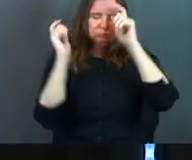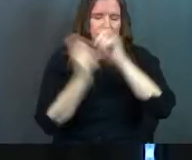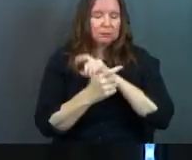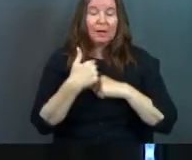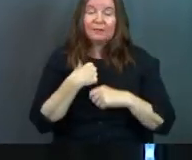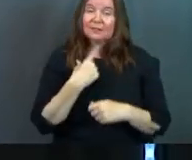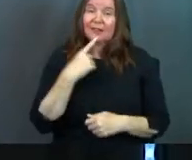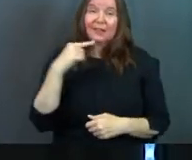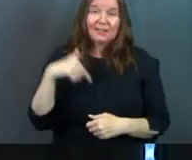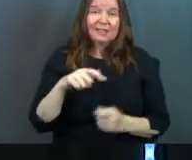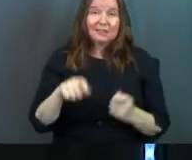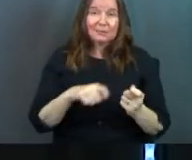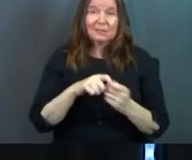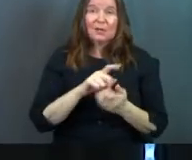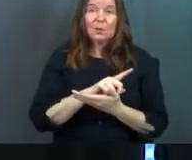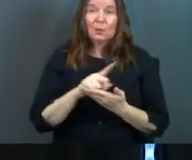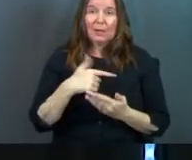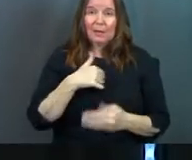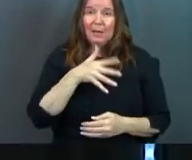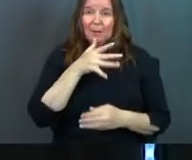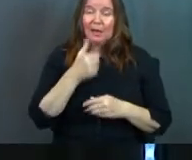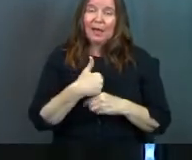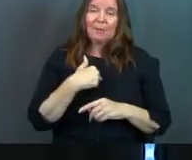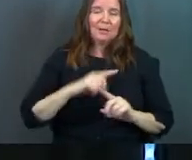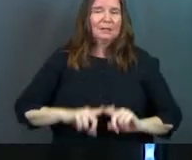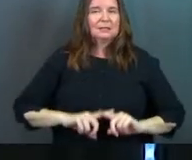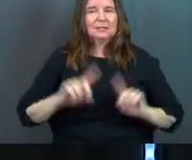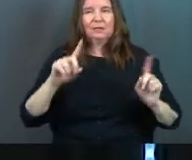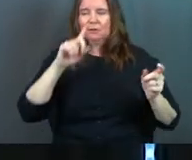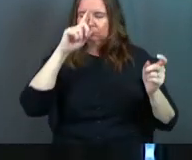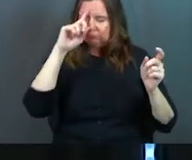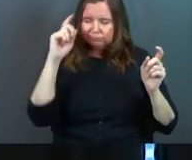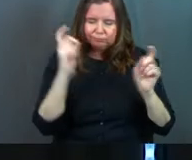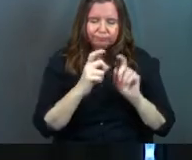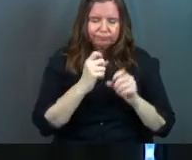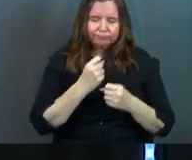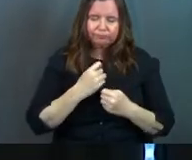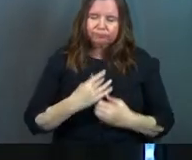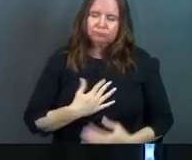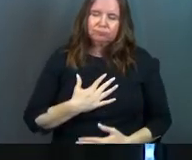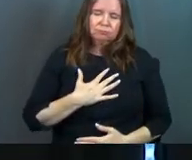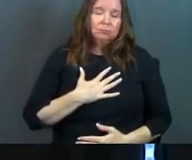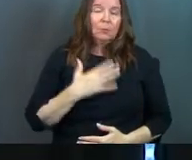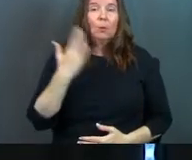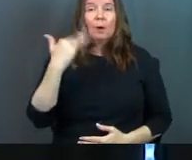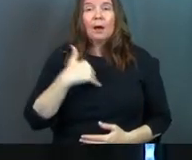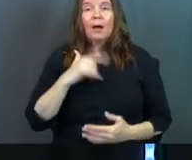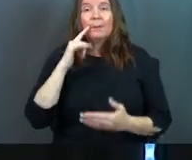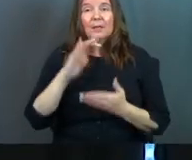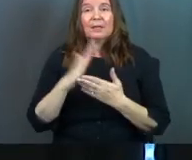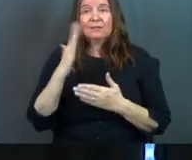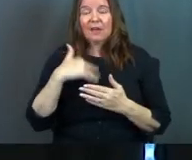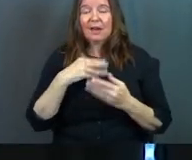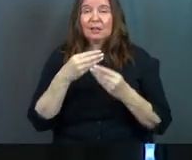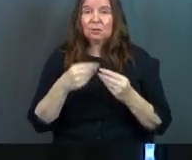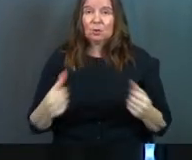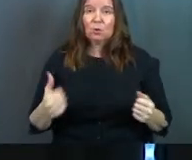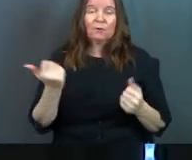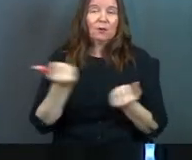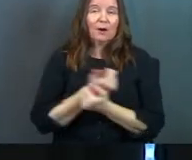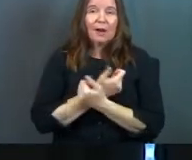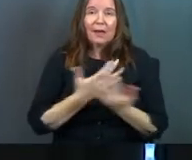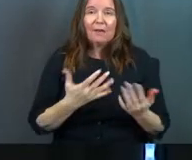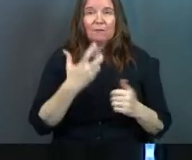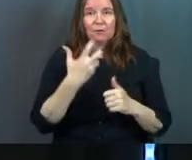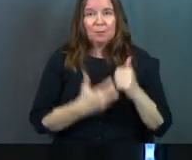I got to tell you, this particular week on Mother's Day, I'm in a whole different place because I believe God has the solution for